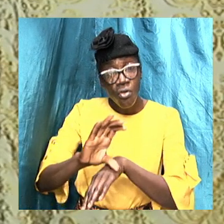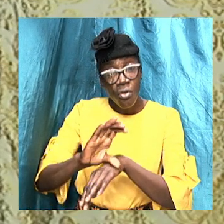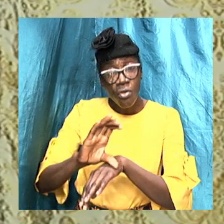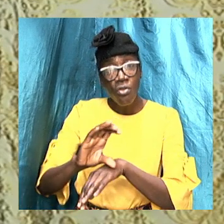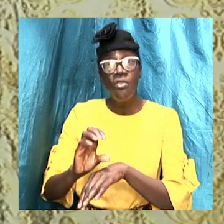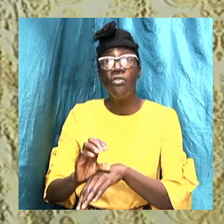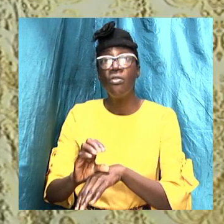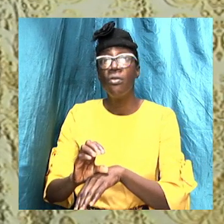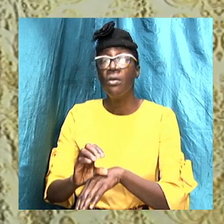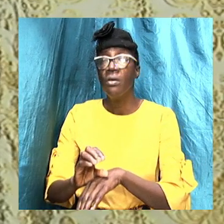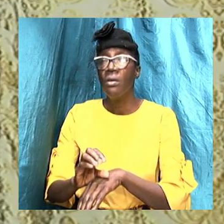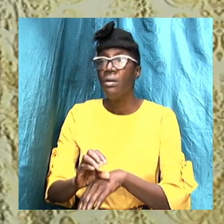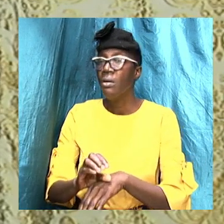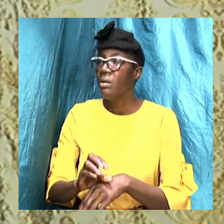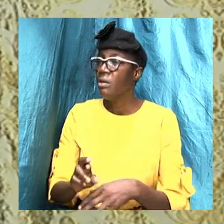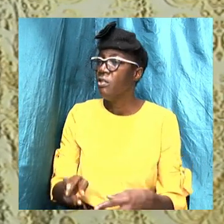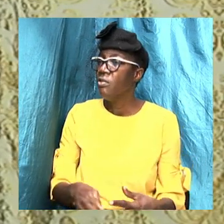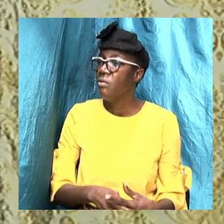And she refuses.